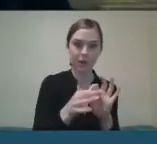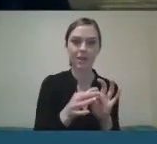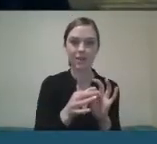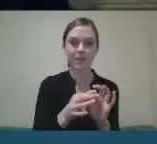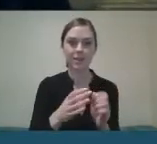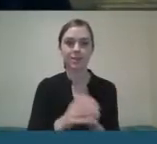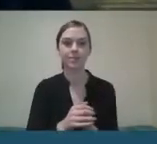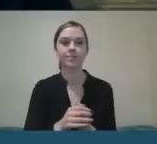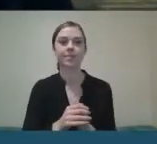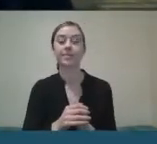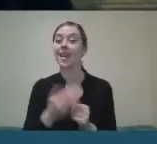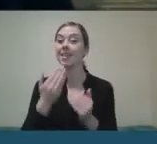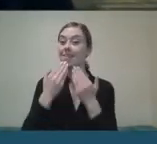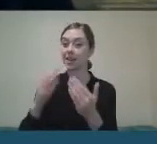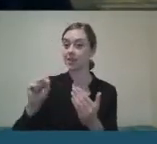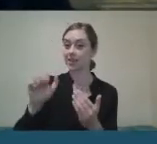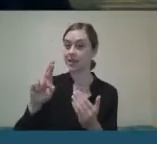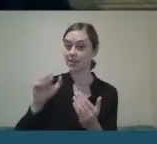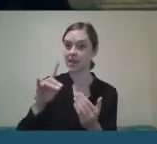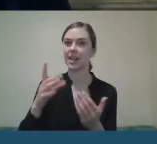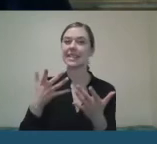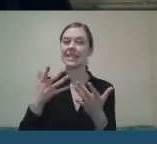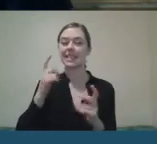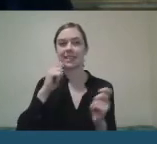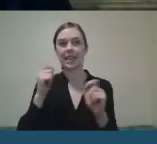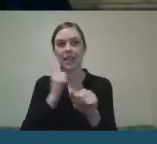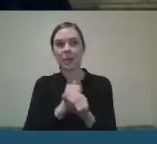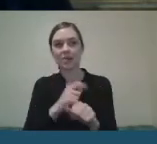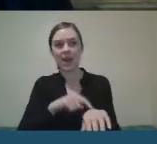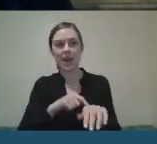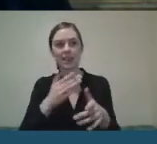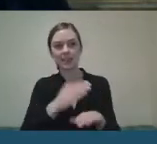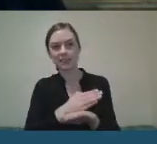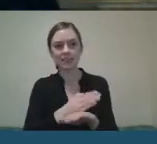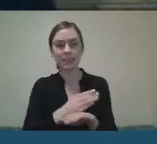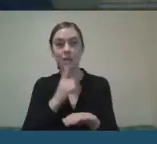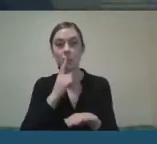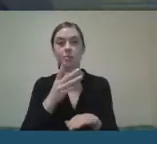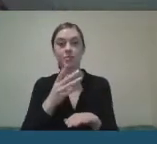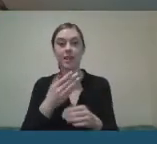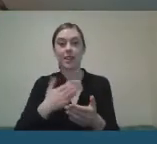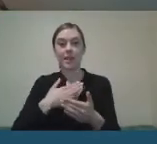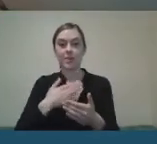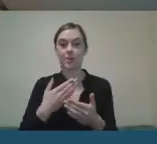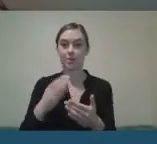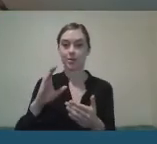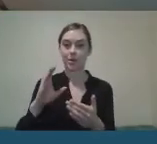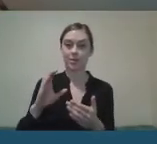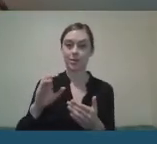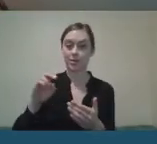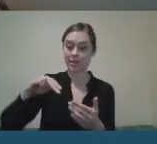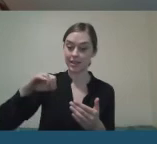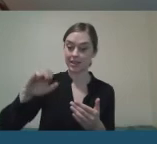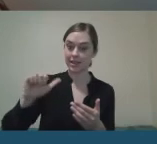conscious that we're tight for time. So I'd like to bring in Niamh Daffy, please, the CEO of CARA at Disability Support Ireland. Niamh,